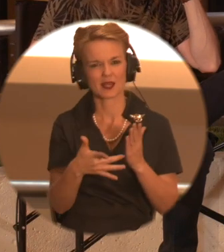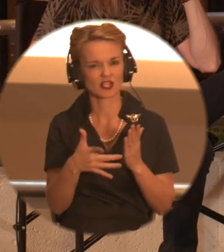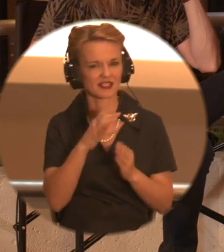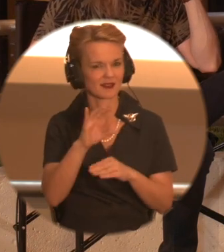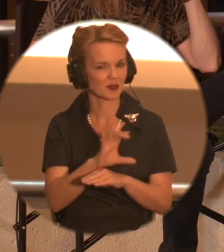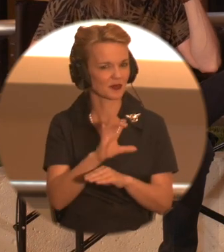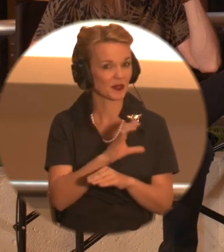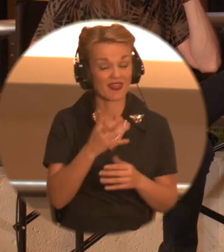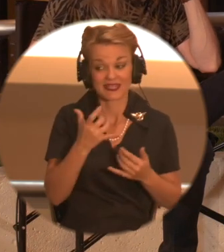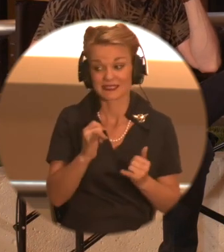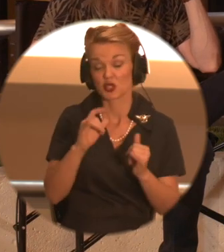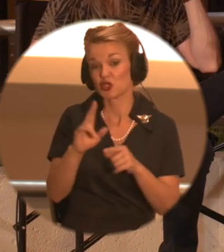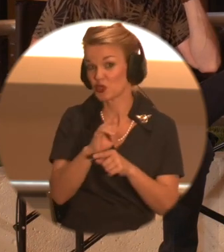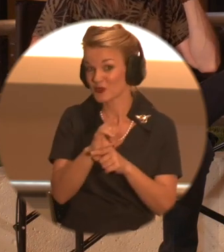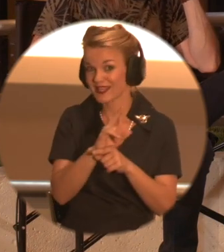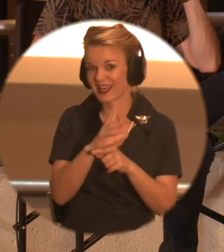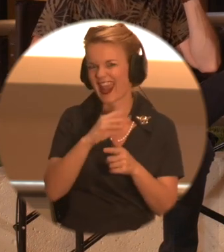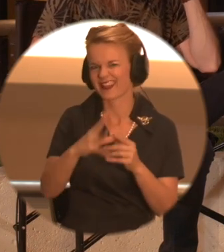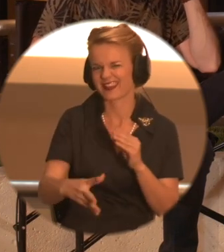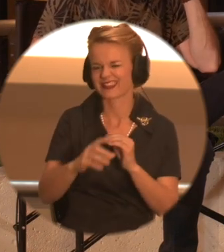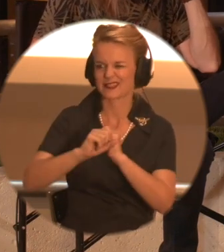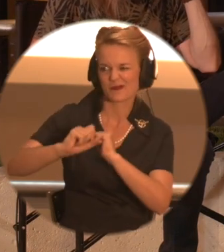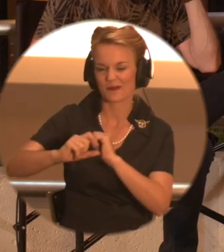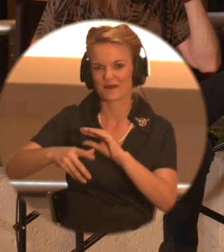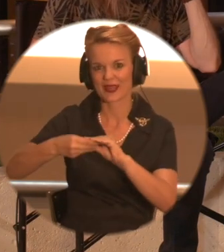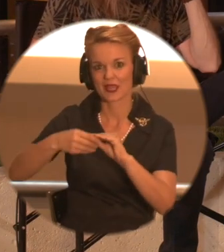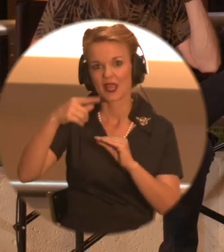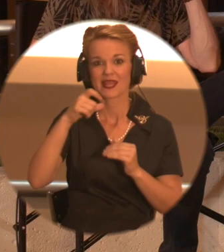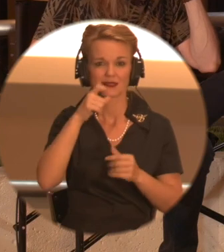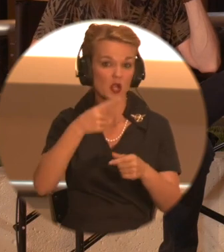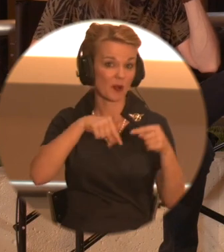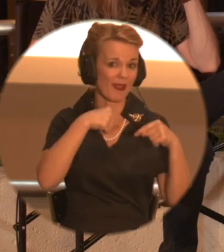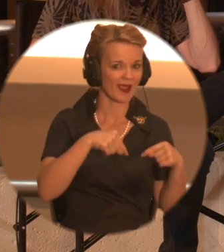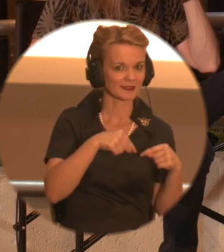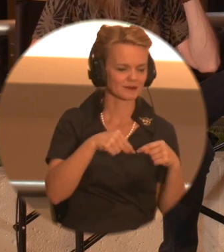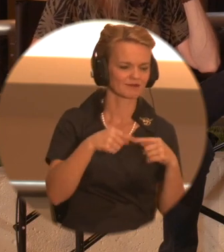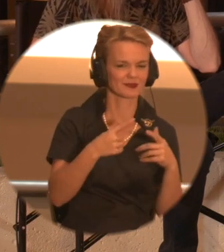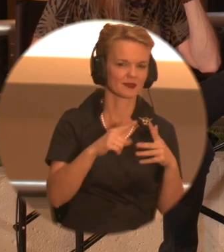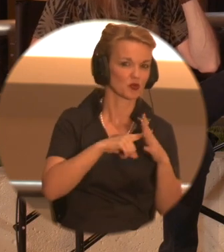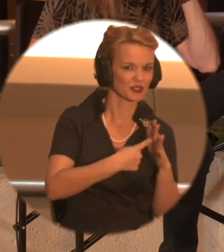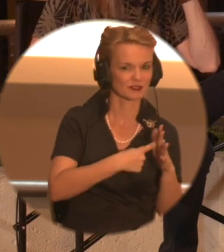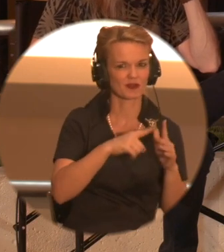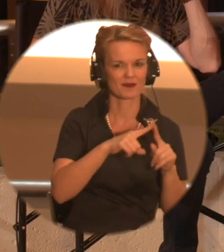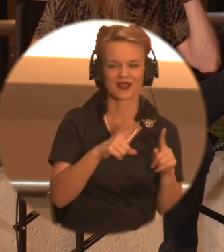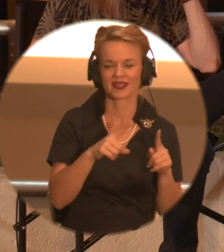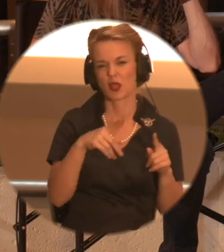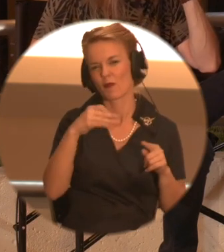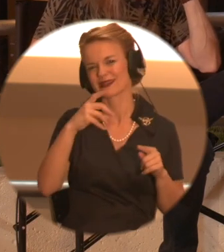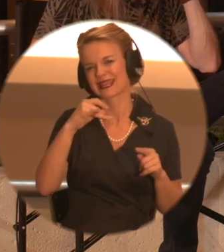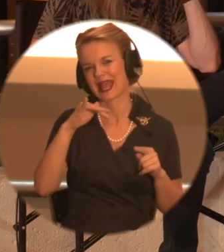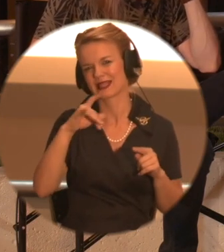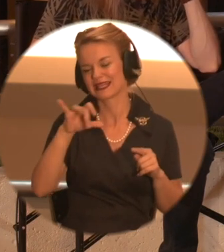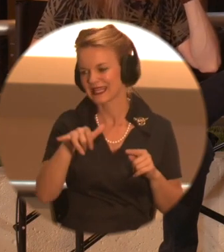using them, but expanding on them. Yes. Because it's the, it's not so much the back to basics, but it's the practicality. Yeah. And the way you guys discovered